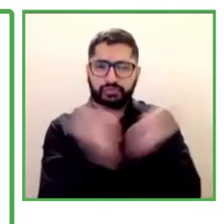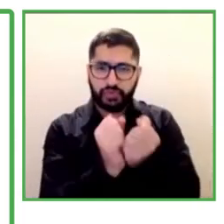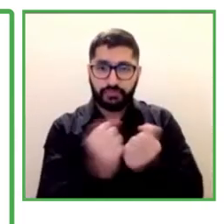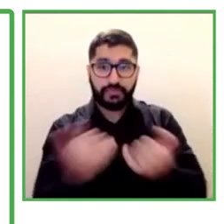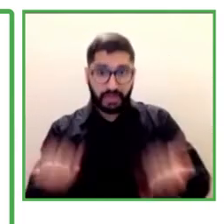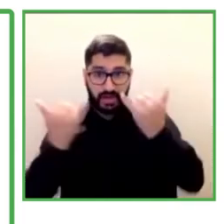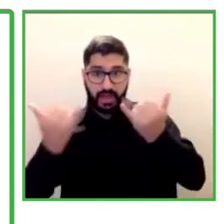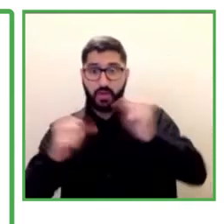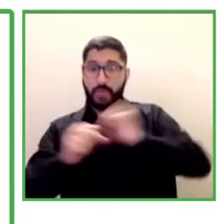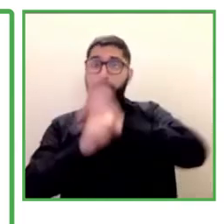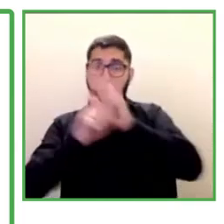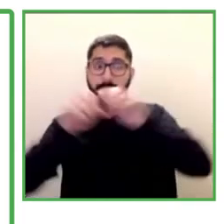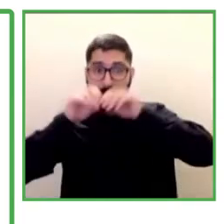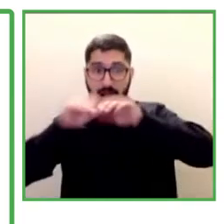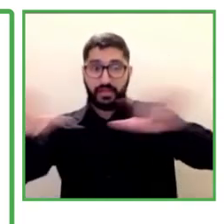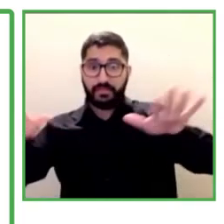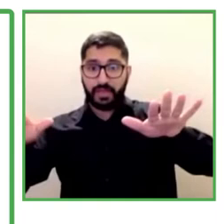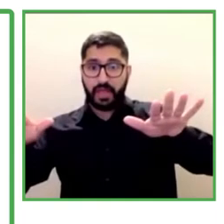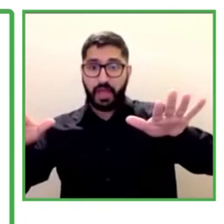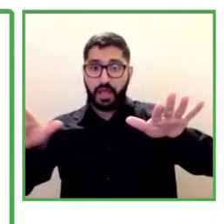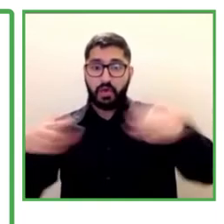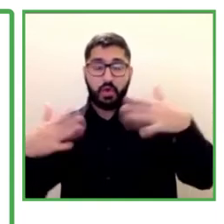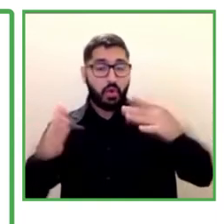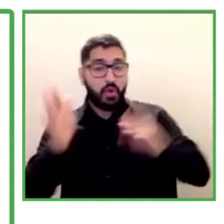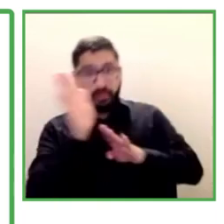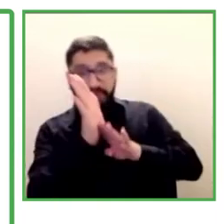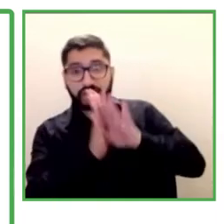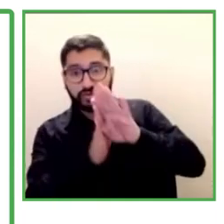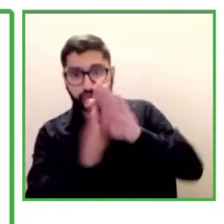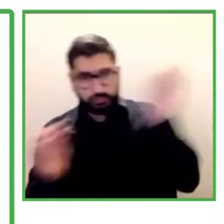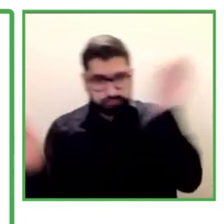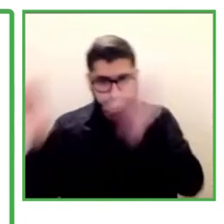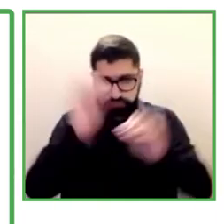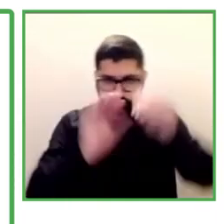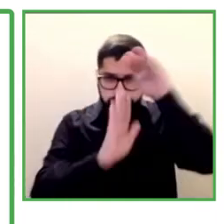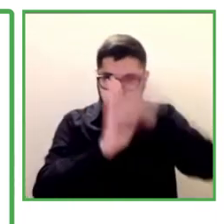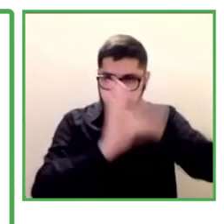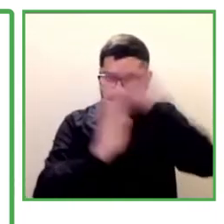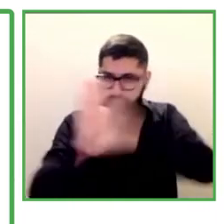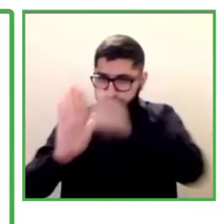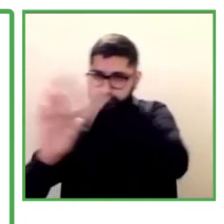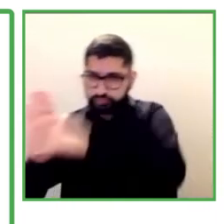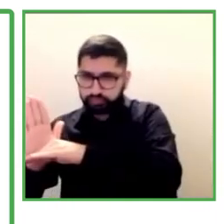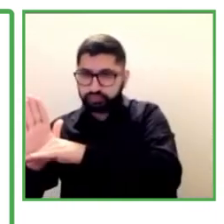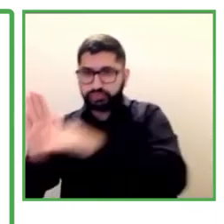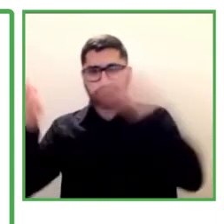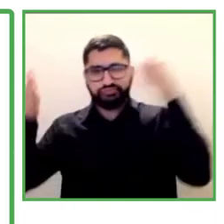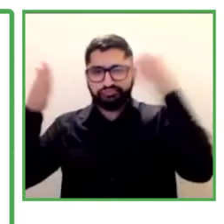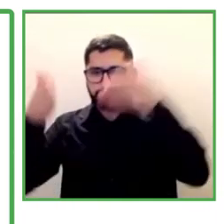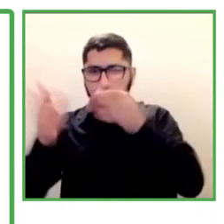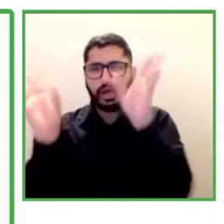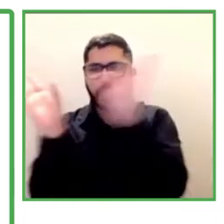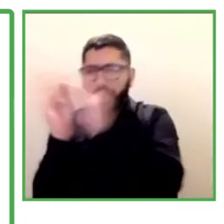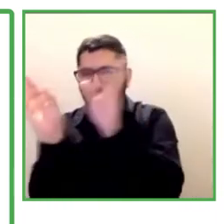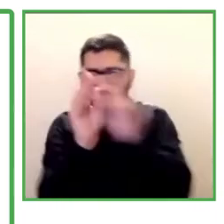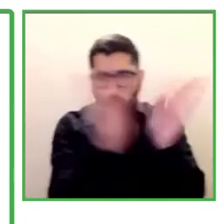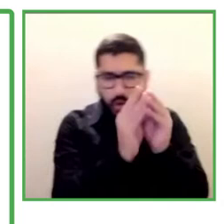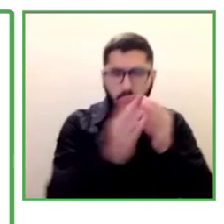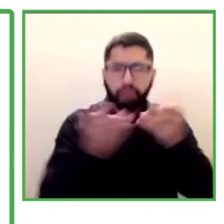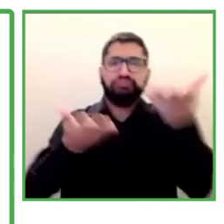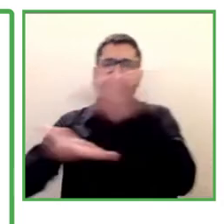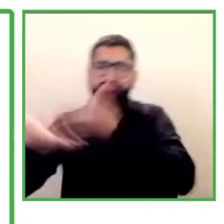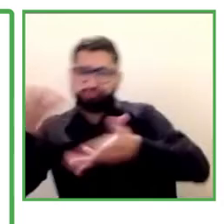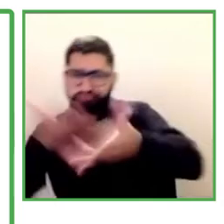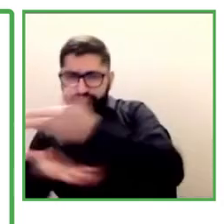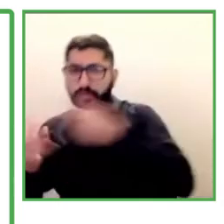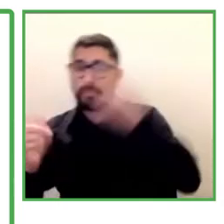all of these times, are having webinars, cycles of webinars for training in the companies in the topic related